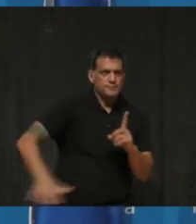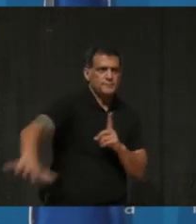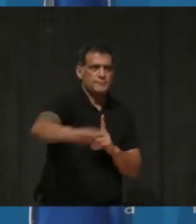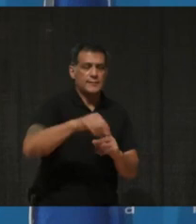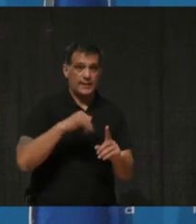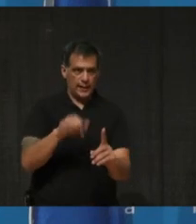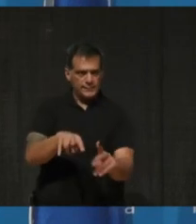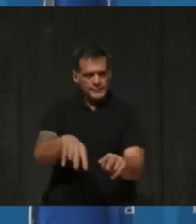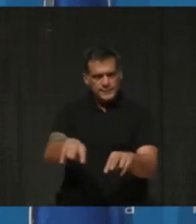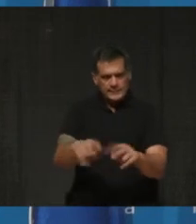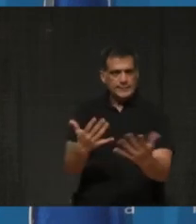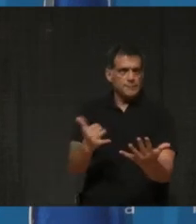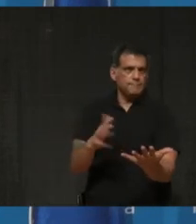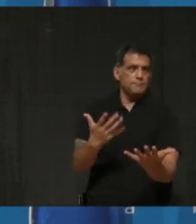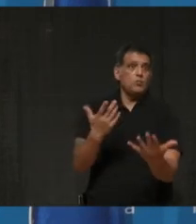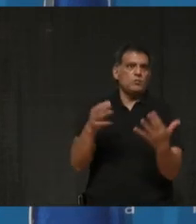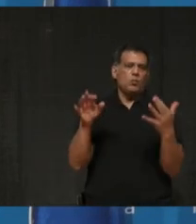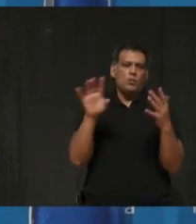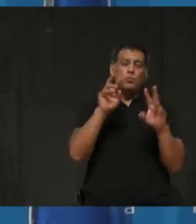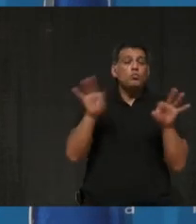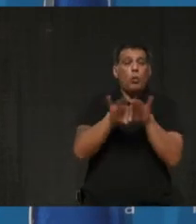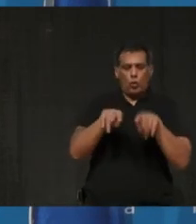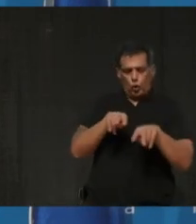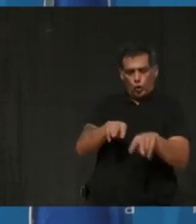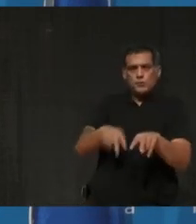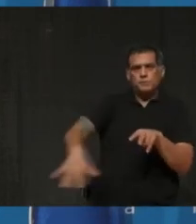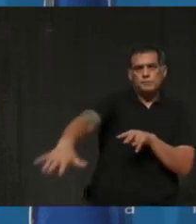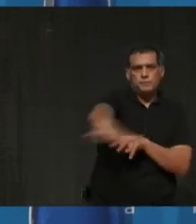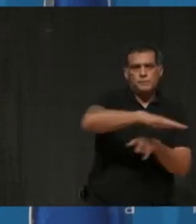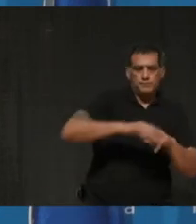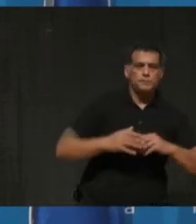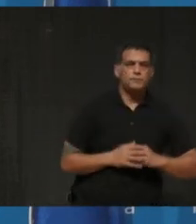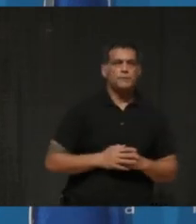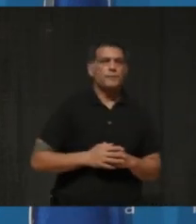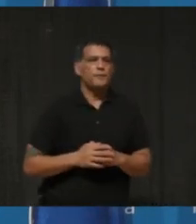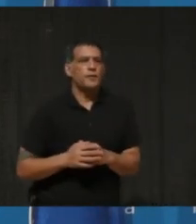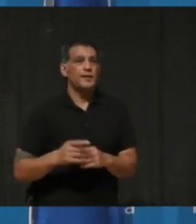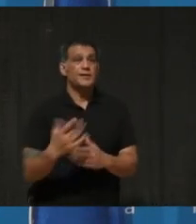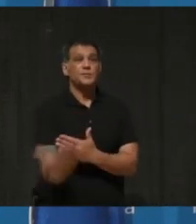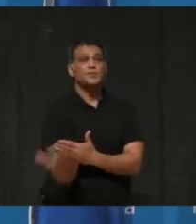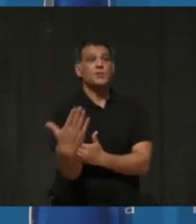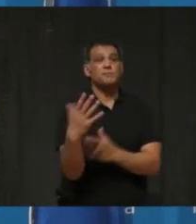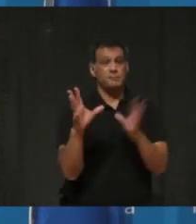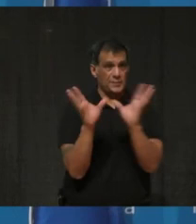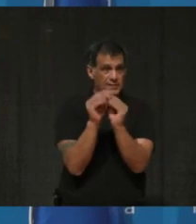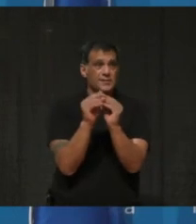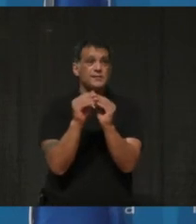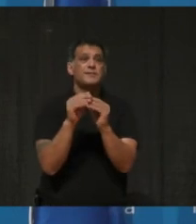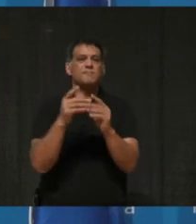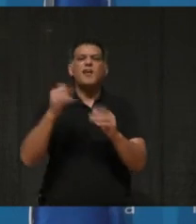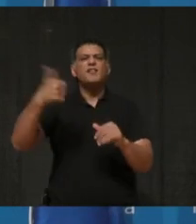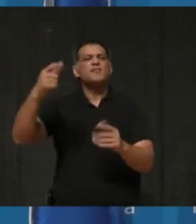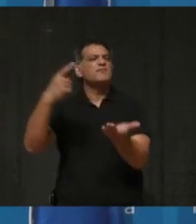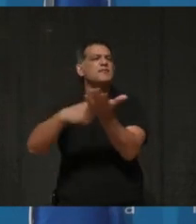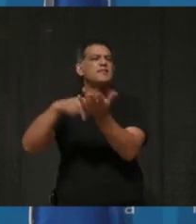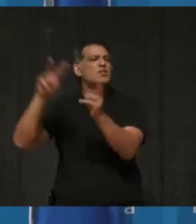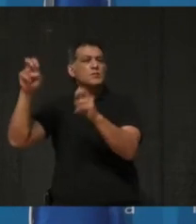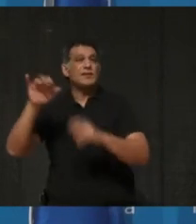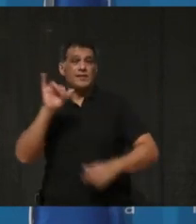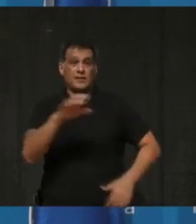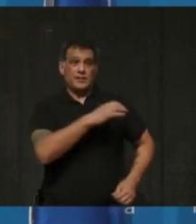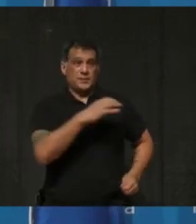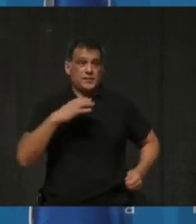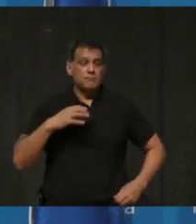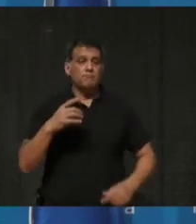A follow-up? Yeah, thank you. I want to stick on this morning's council meeting and just ask about the other conversation that was had at the special council meeting about the